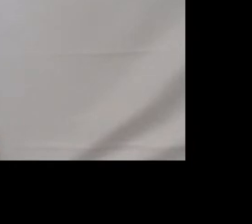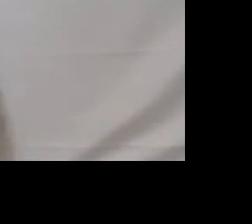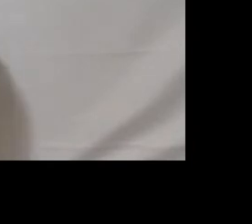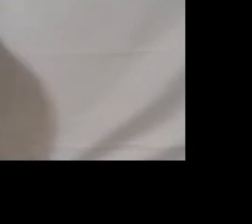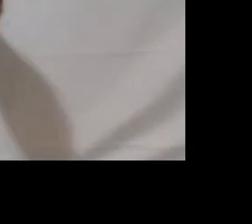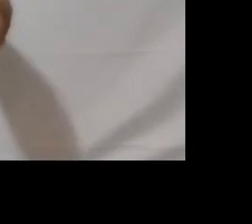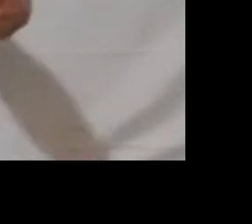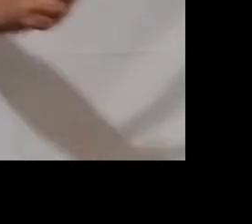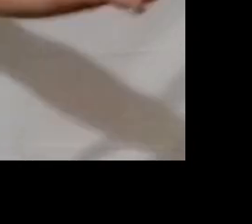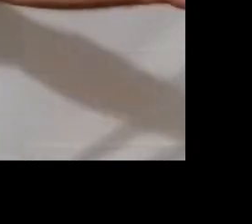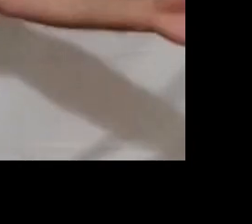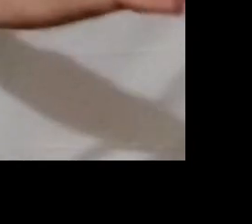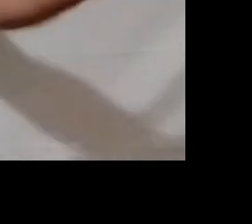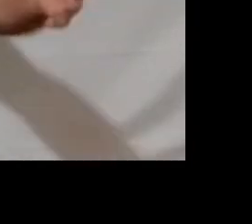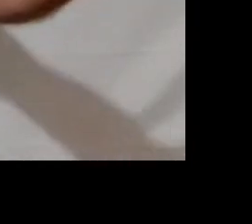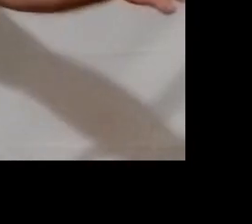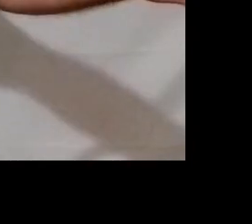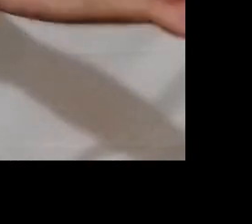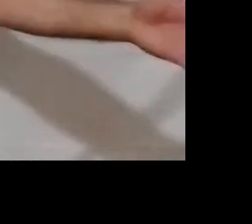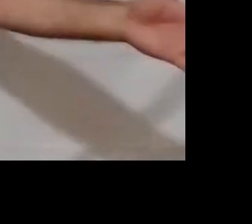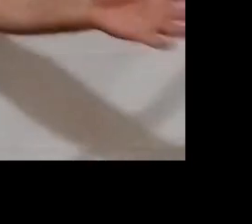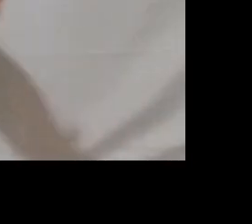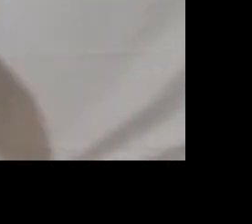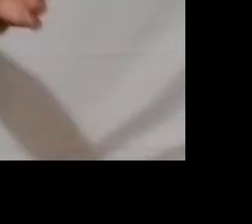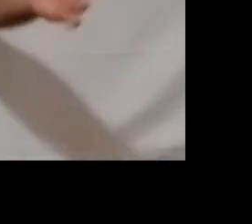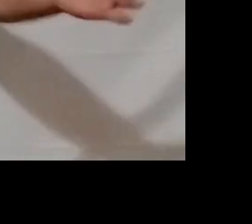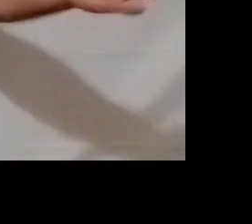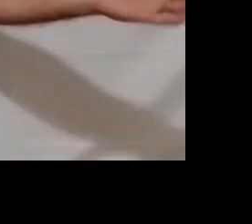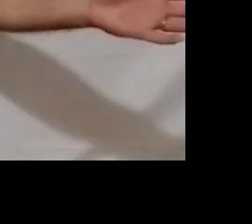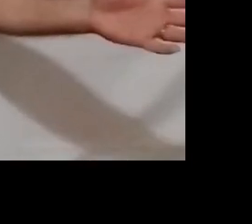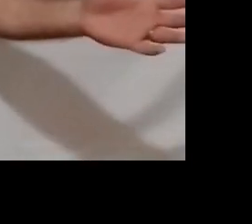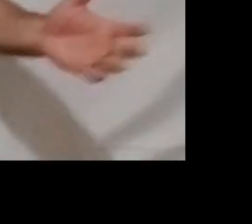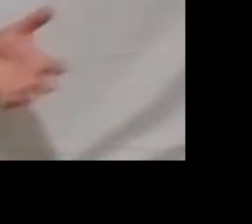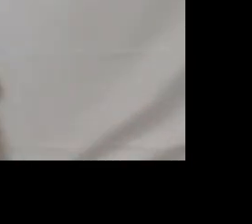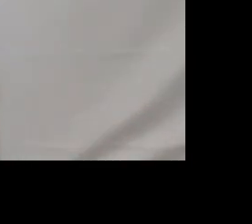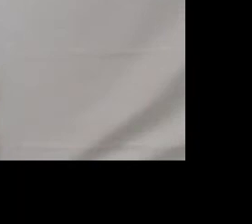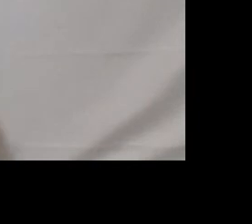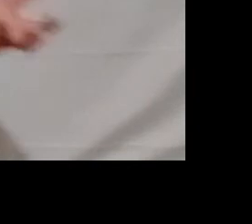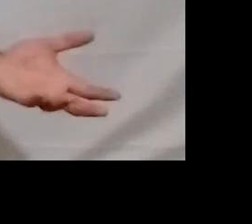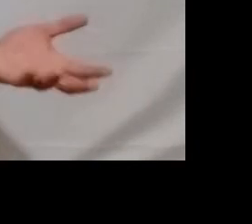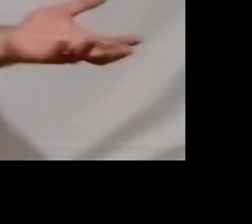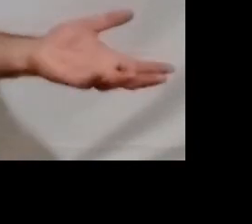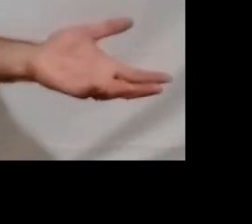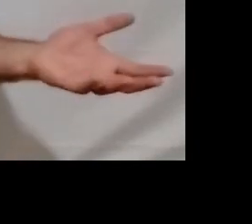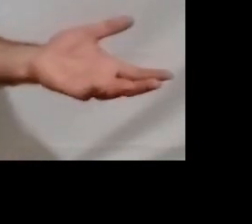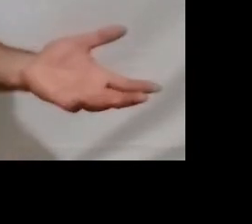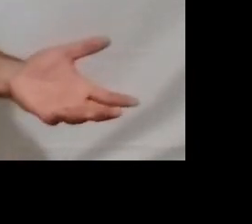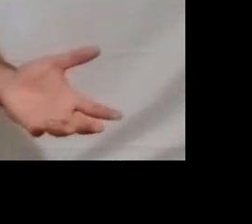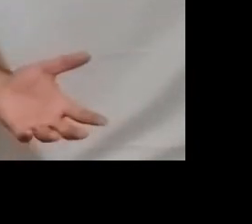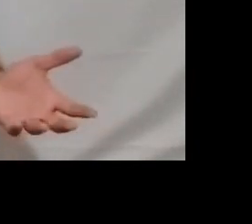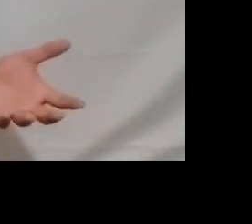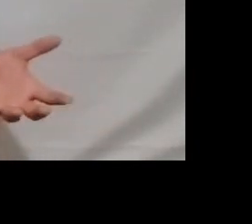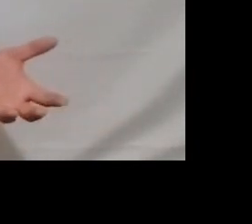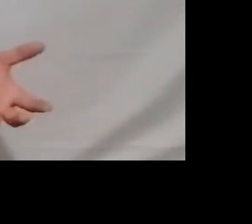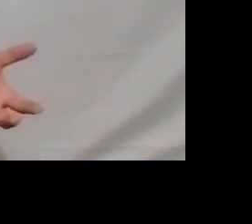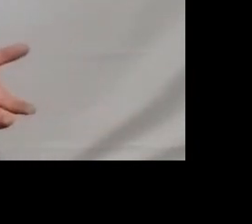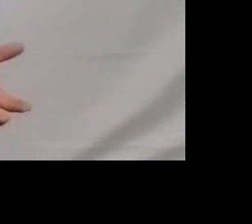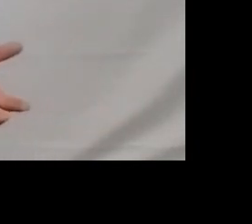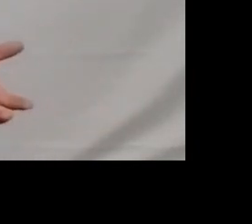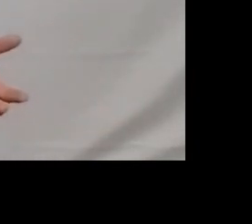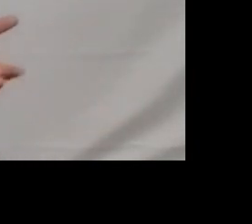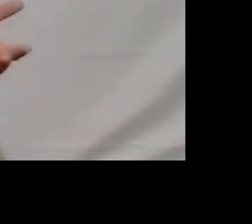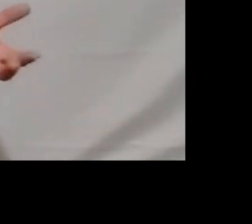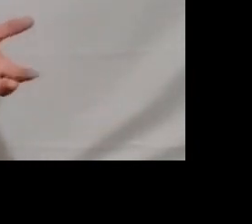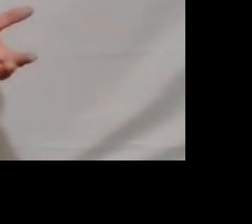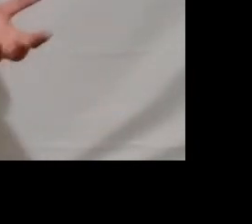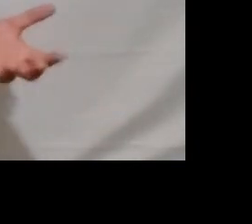and our instructions and then they would go around and they would interview different employees and see how processes worked and they would compare what they found with what the written